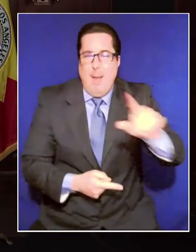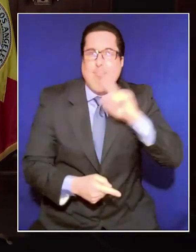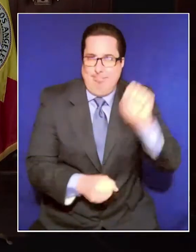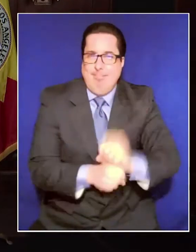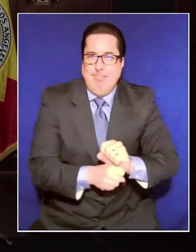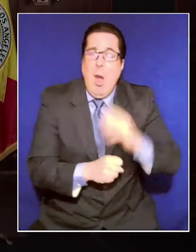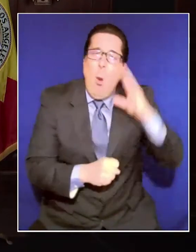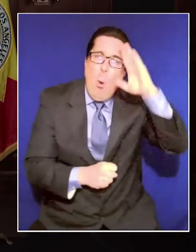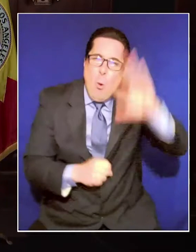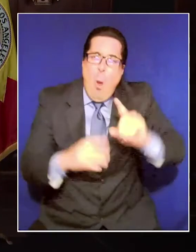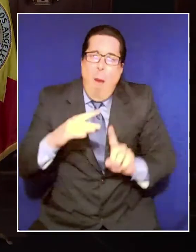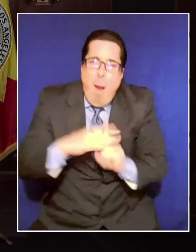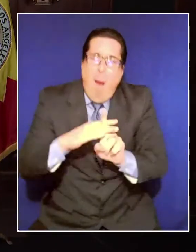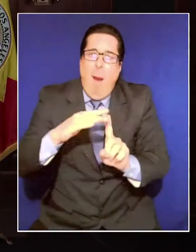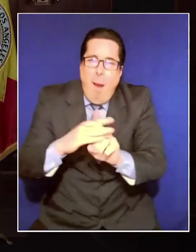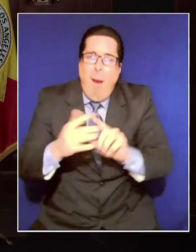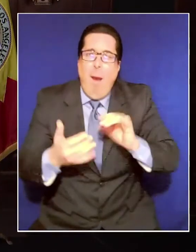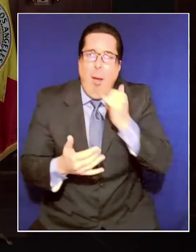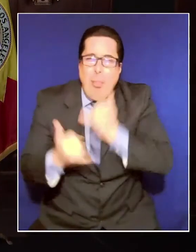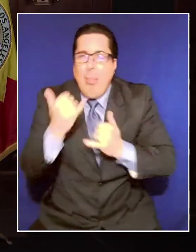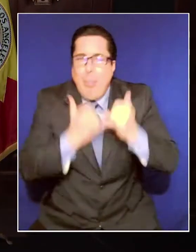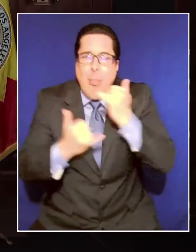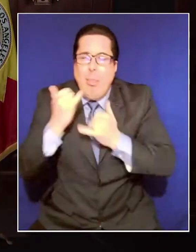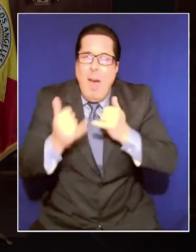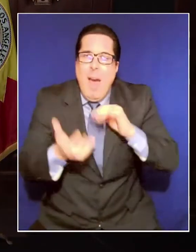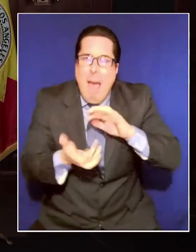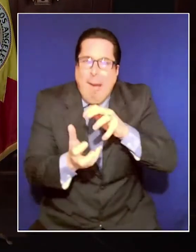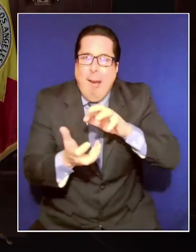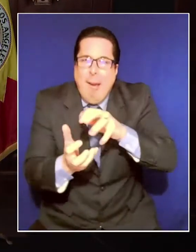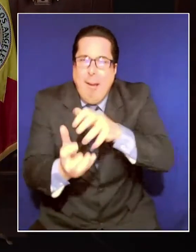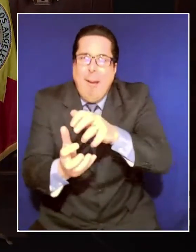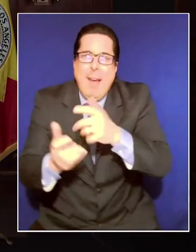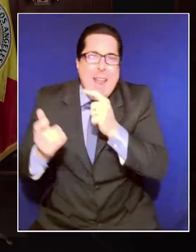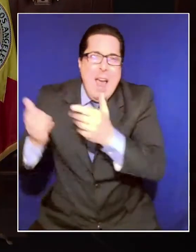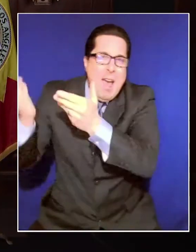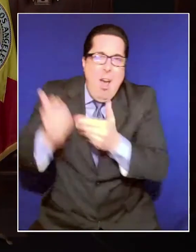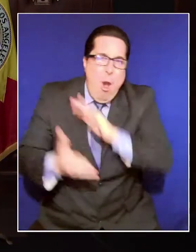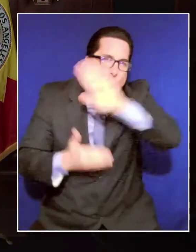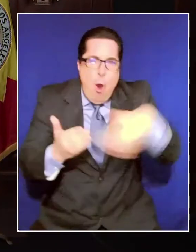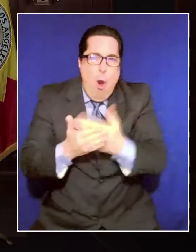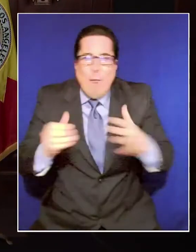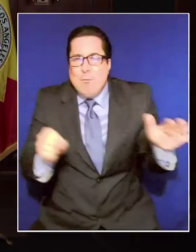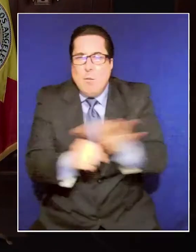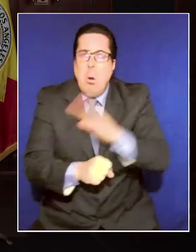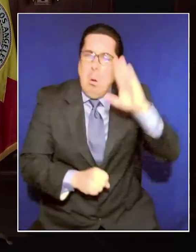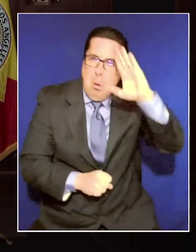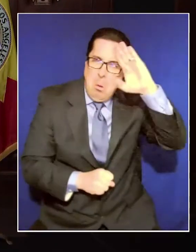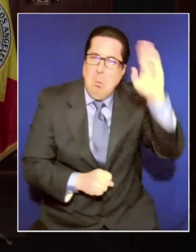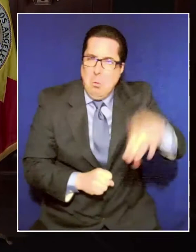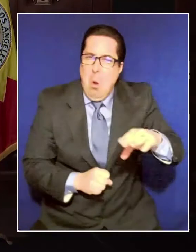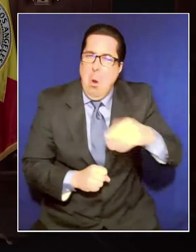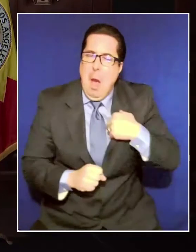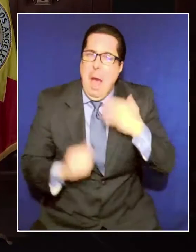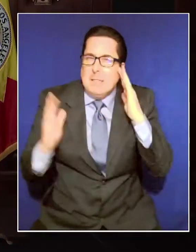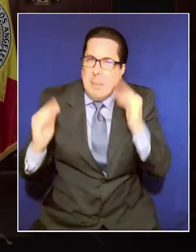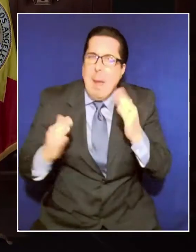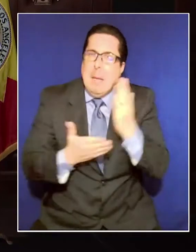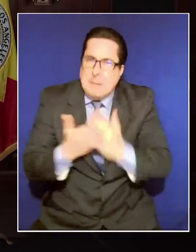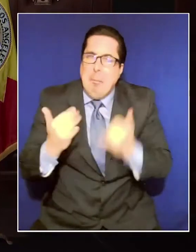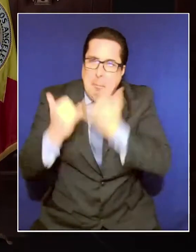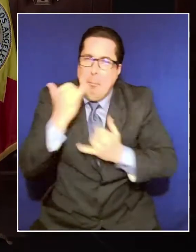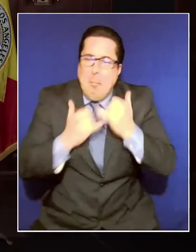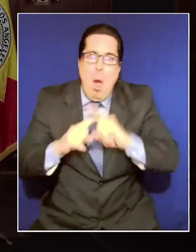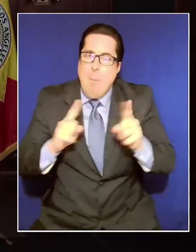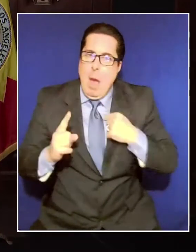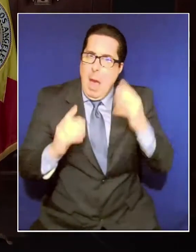chain and we can tolerate them, but I will never be quiet when it comes to advocating for you to get your first dose and your